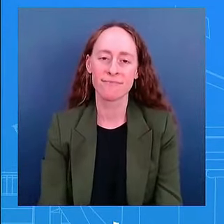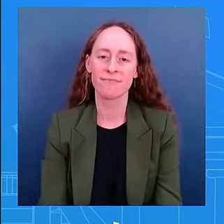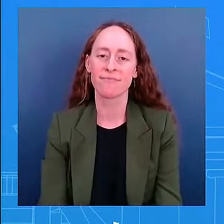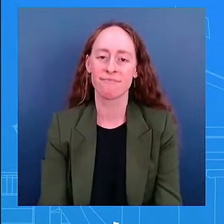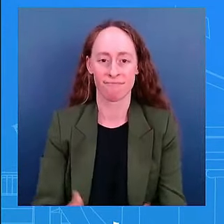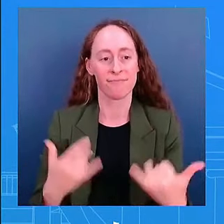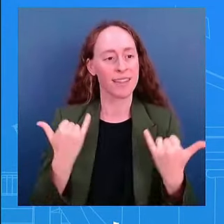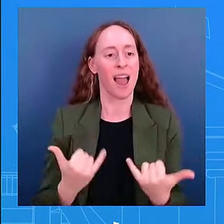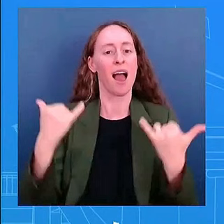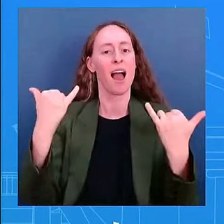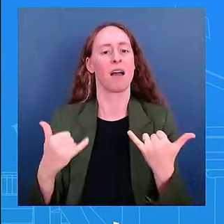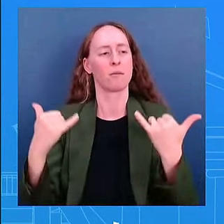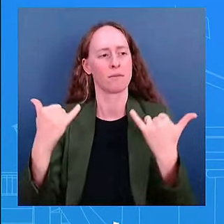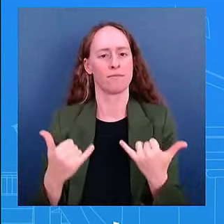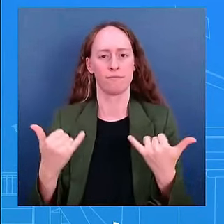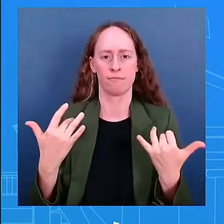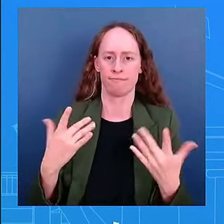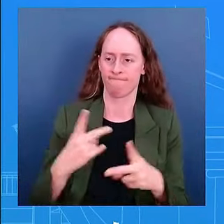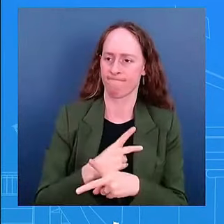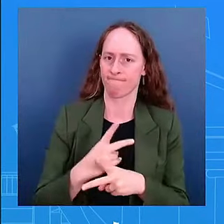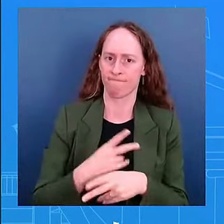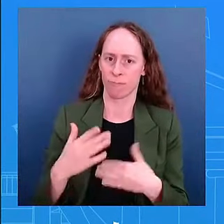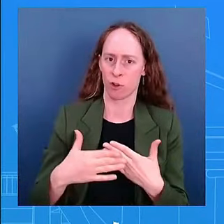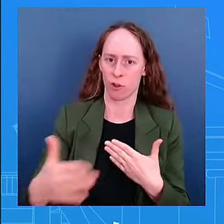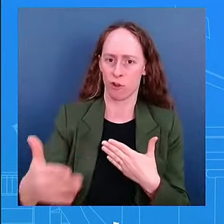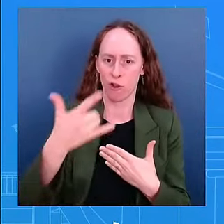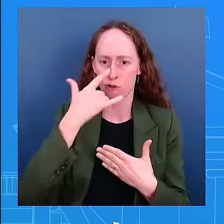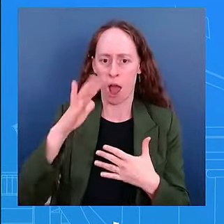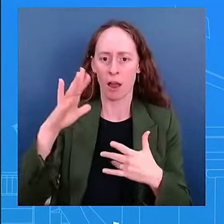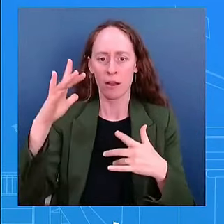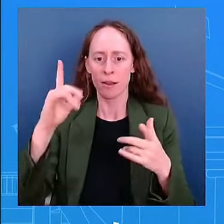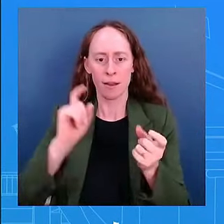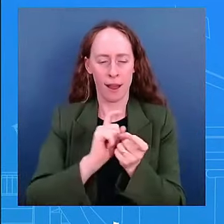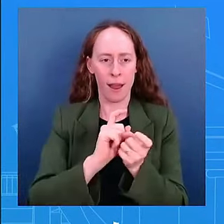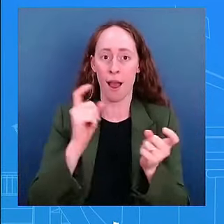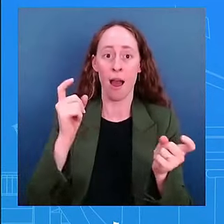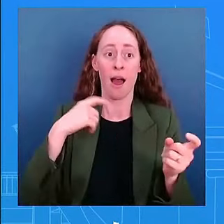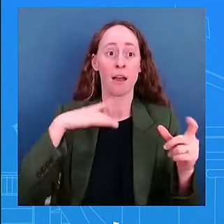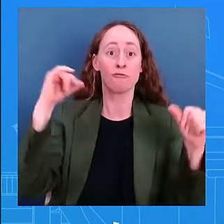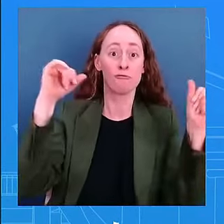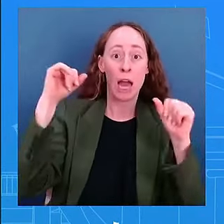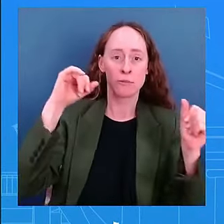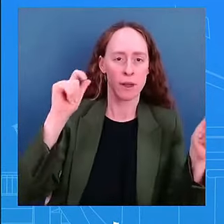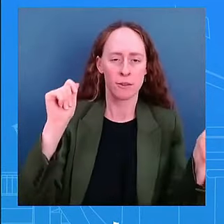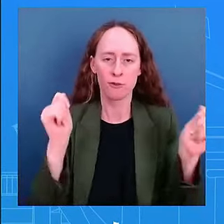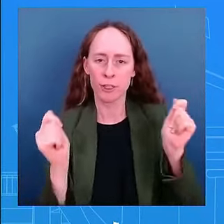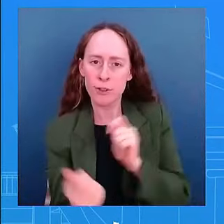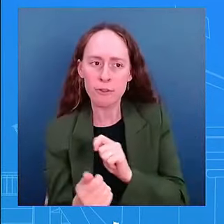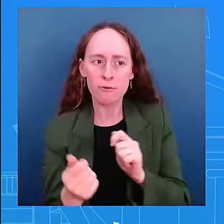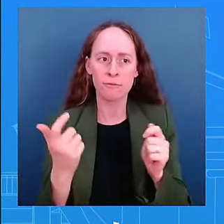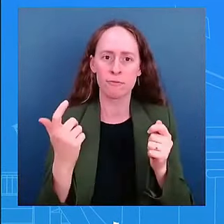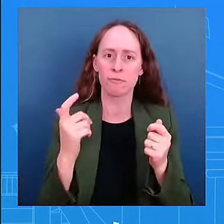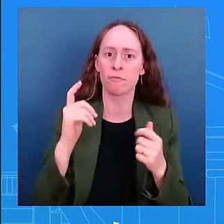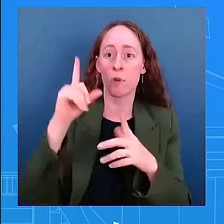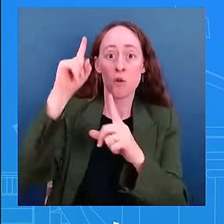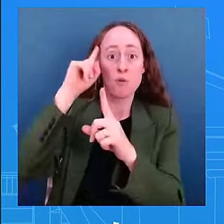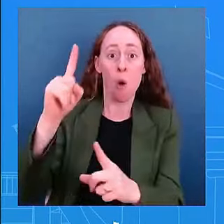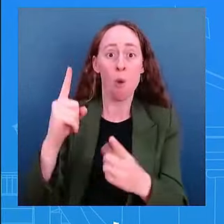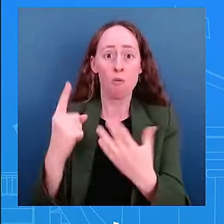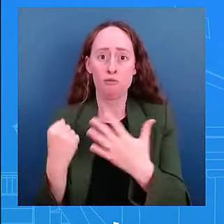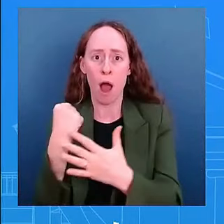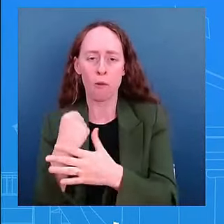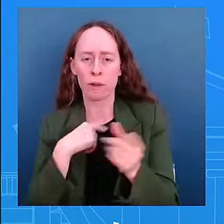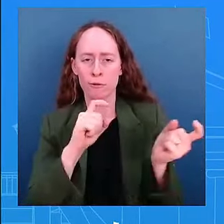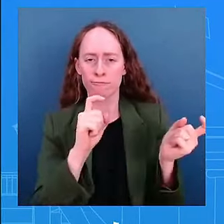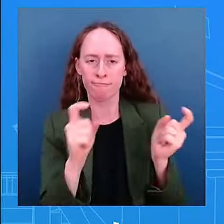look like um uh uh what he wants to focus on and so just you know give it a sec give us a second we have a lot to focus on but i